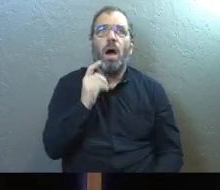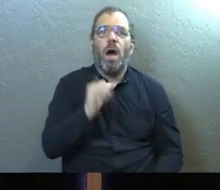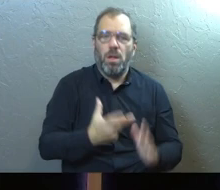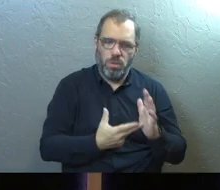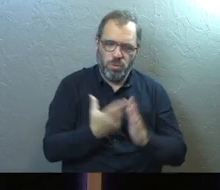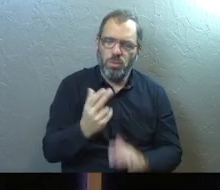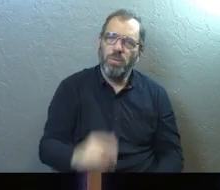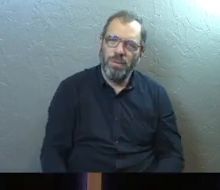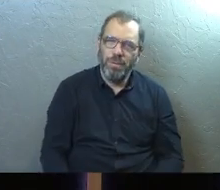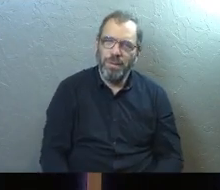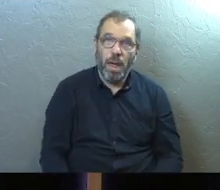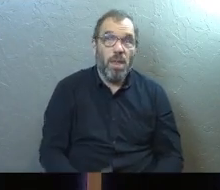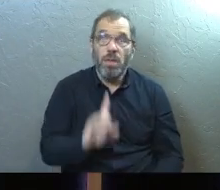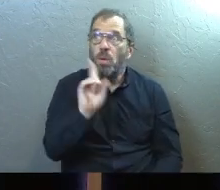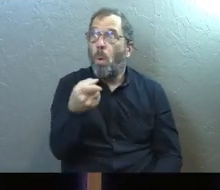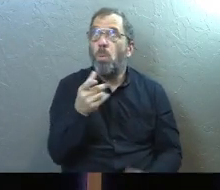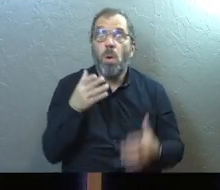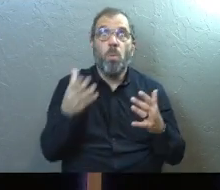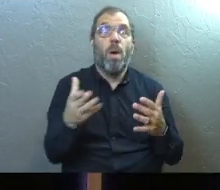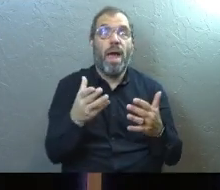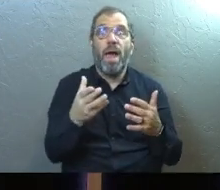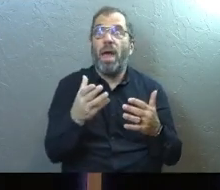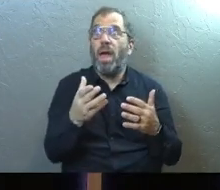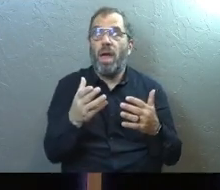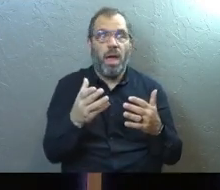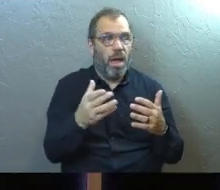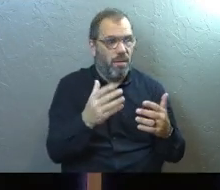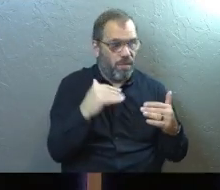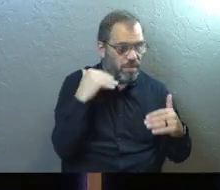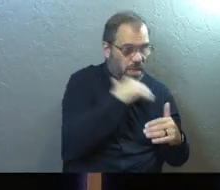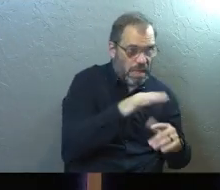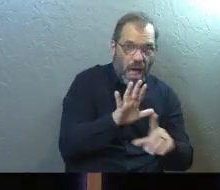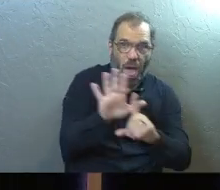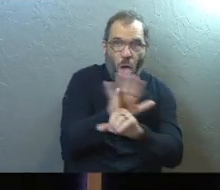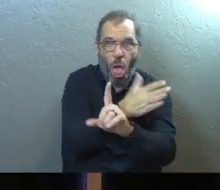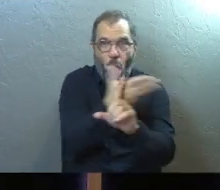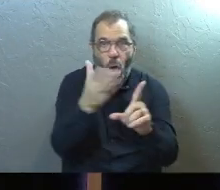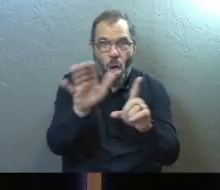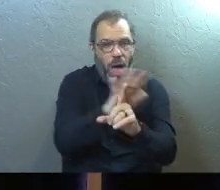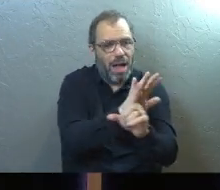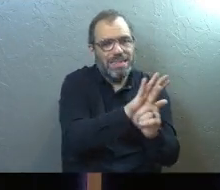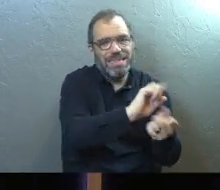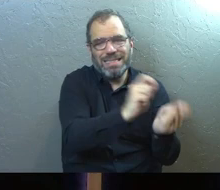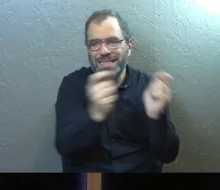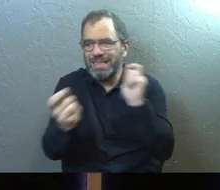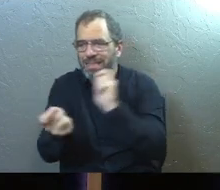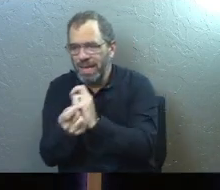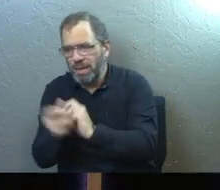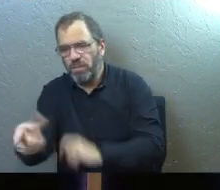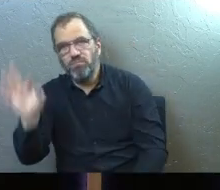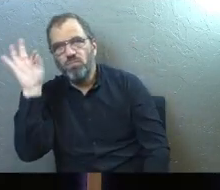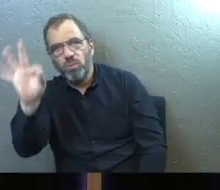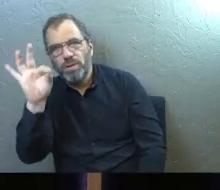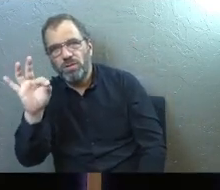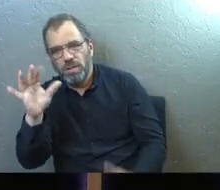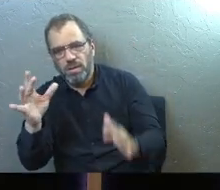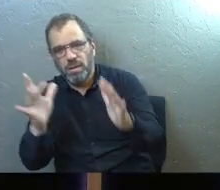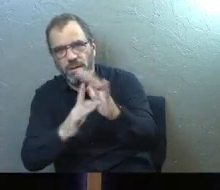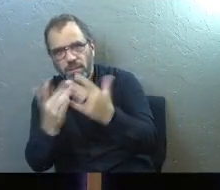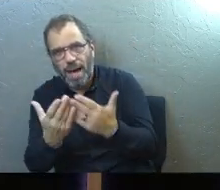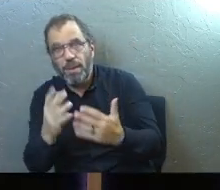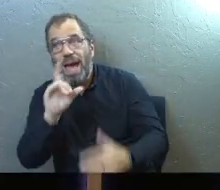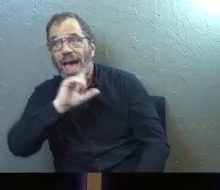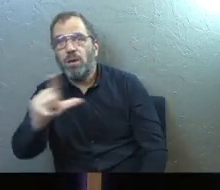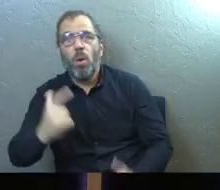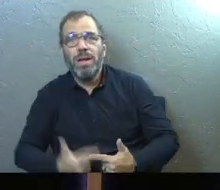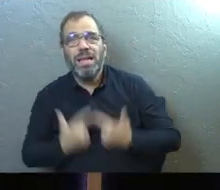the truth of it. The only way you're going to get free from the lies is for somebody to just keep pumping the word of God into you and definitely